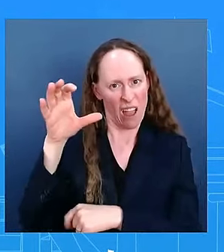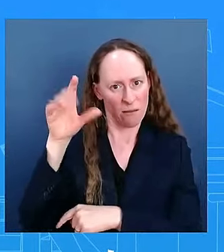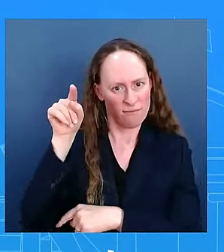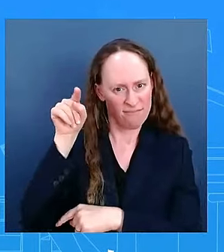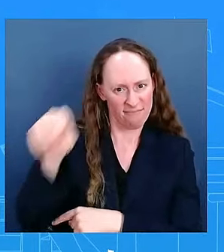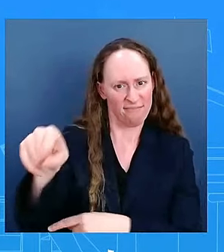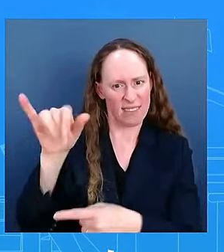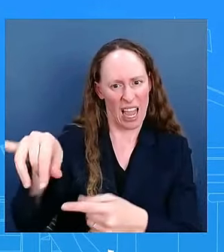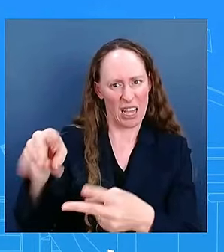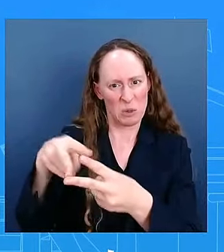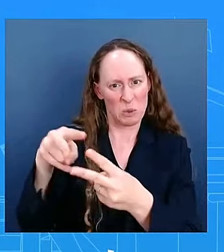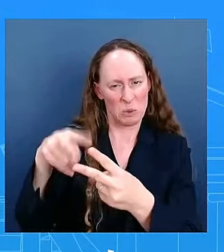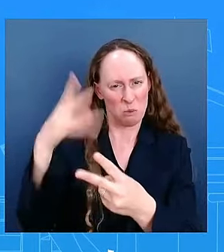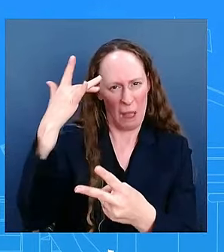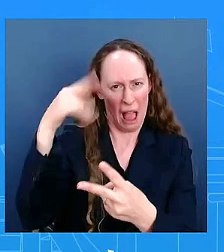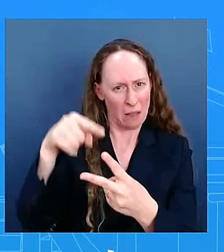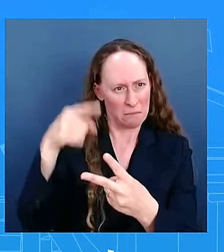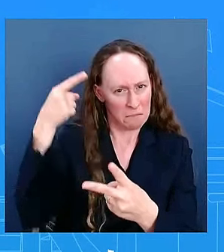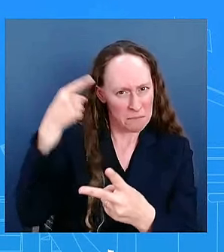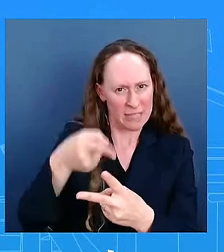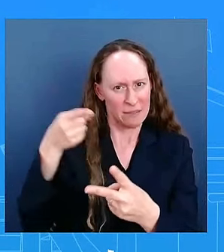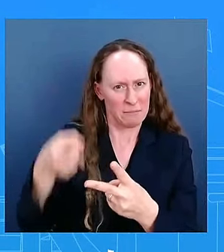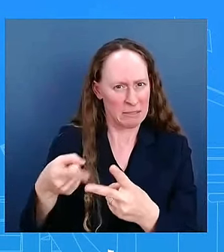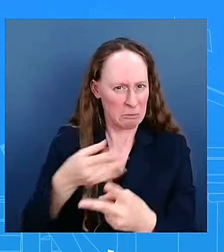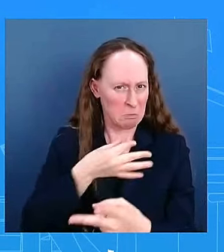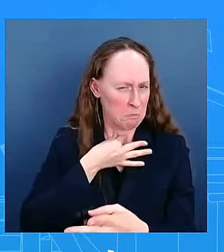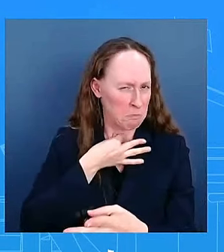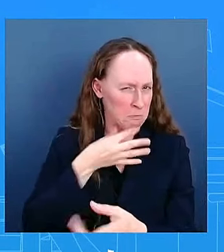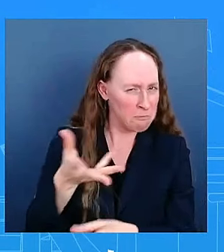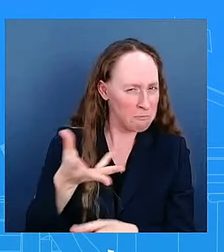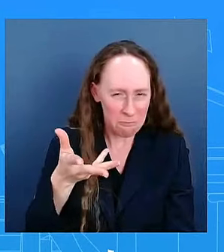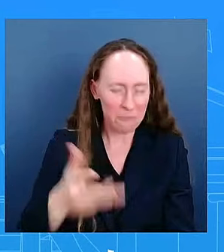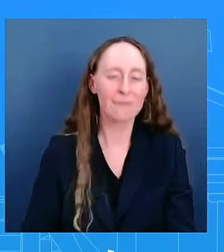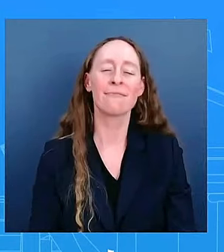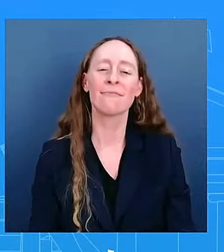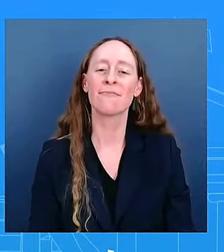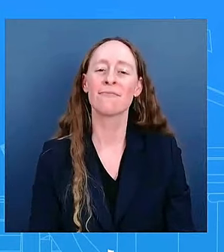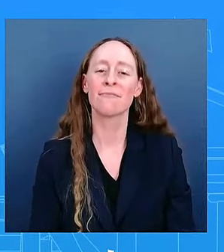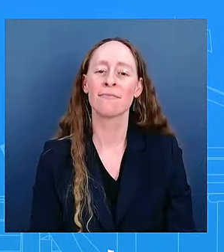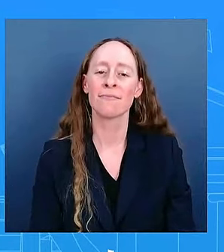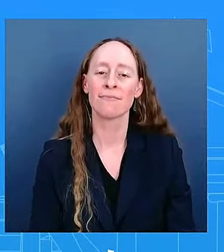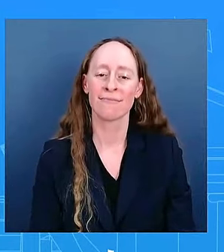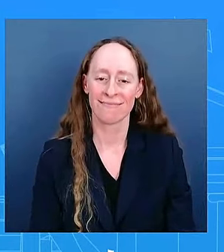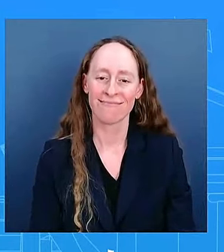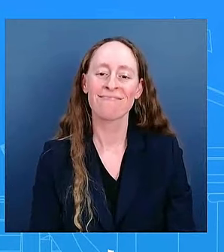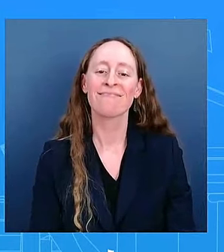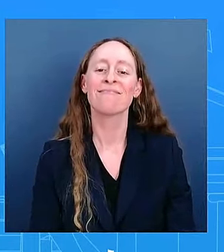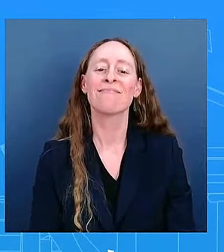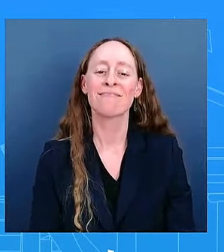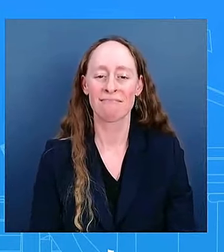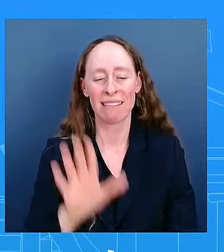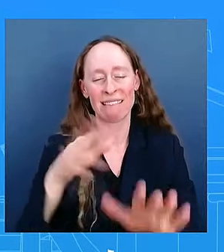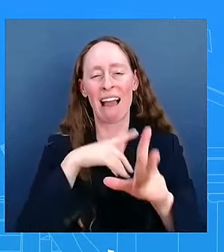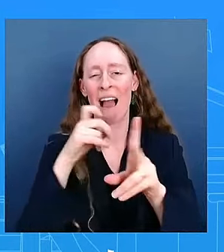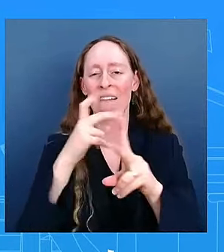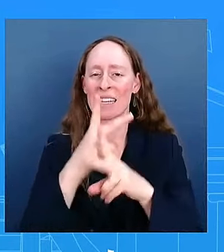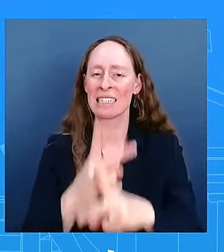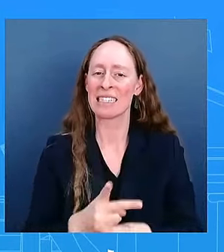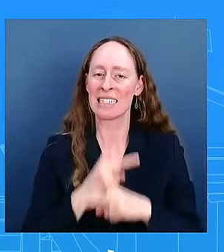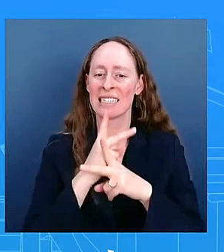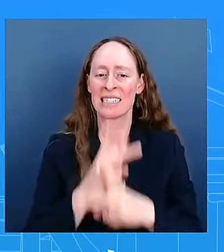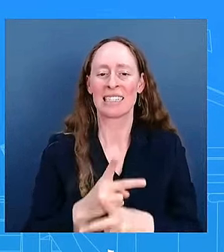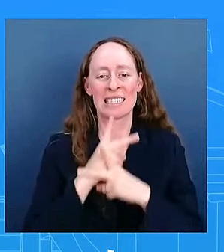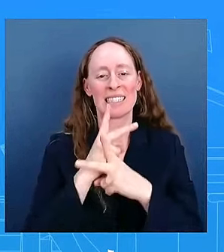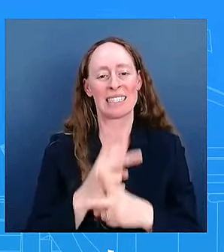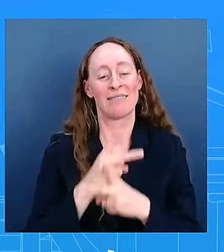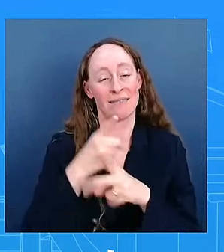be super super careful super mindful from here but as you know the president is from scranton he loves scranton we've been there a couple of times uh and